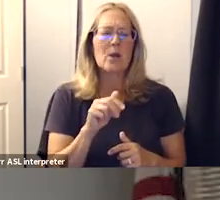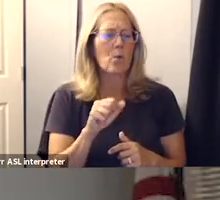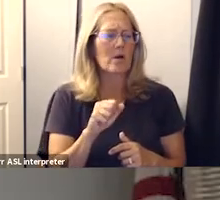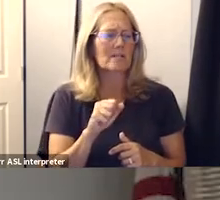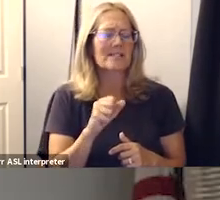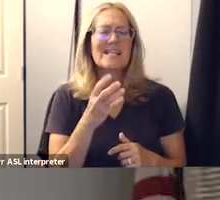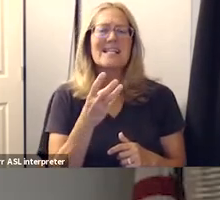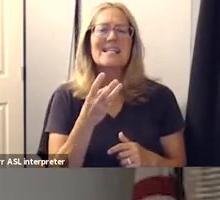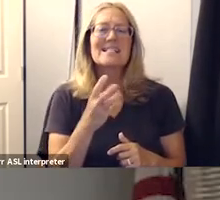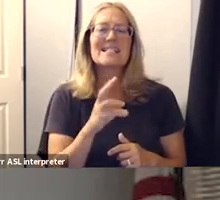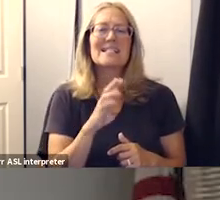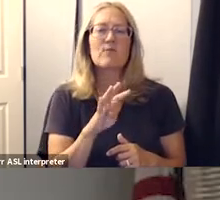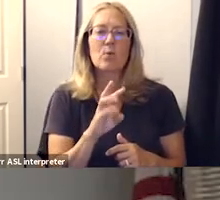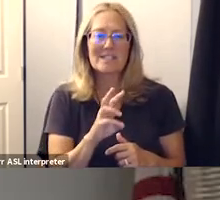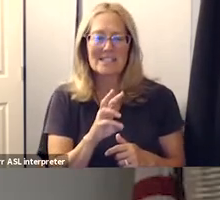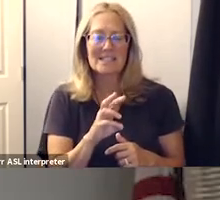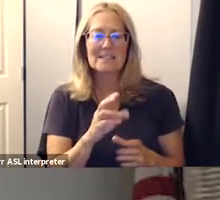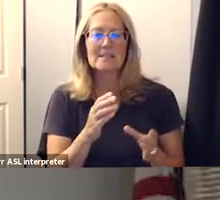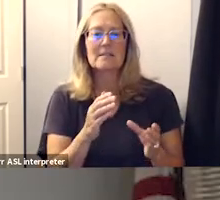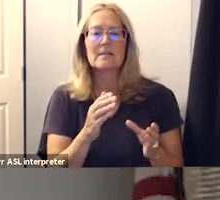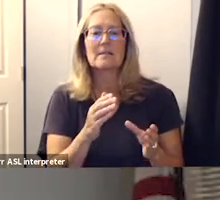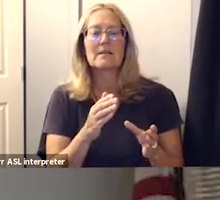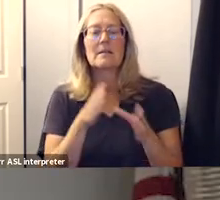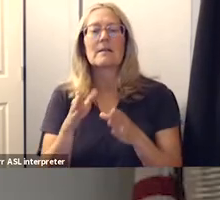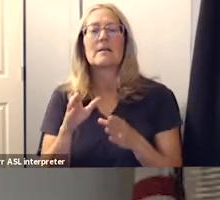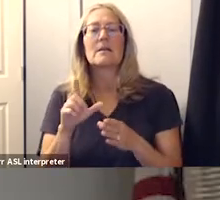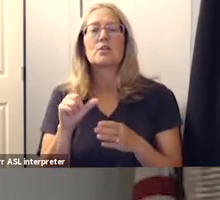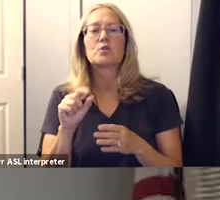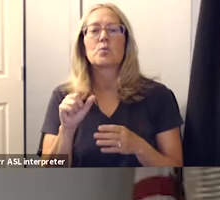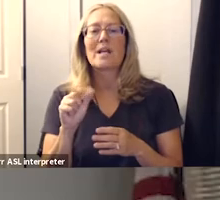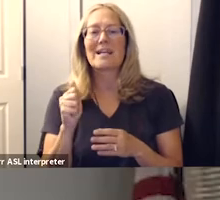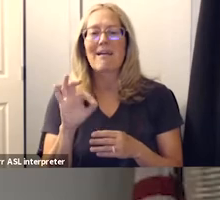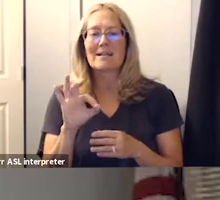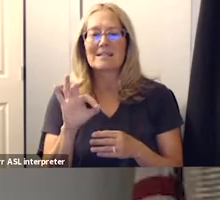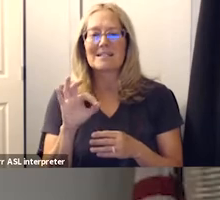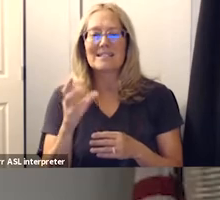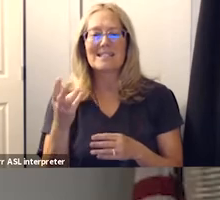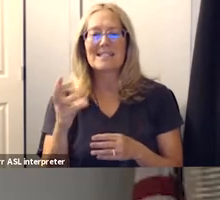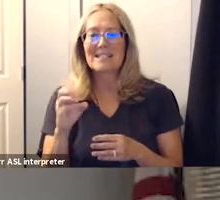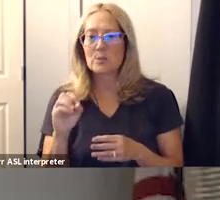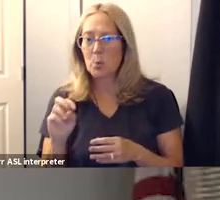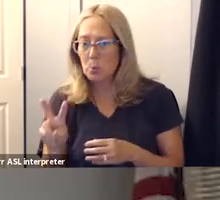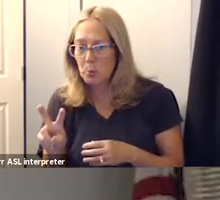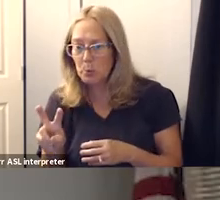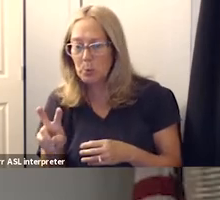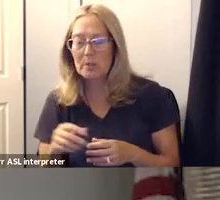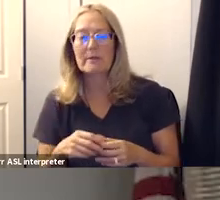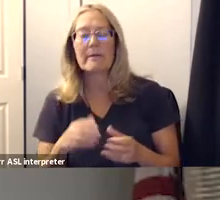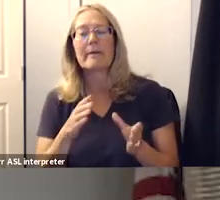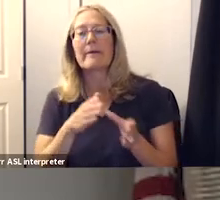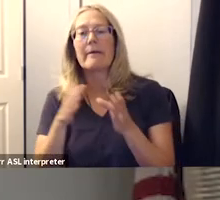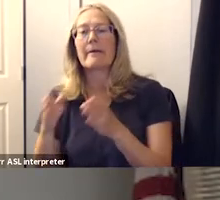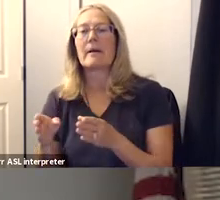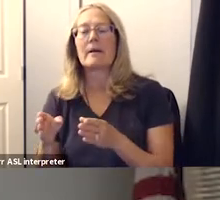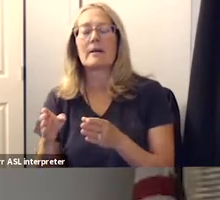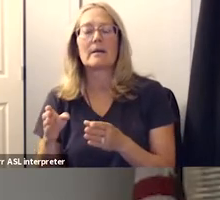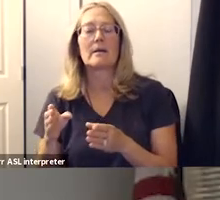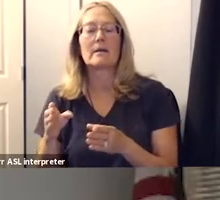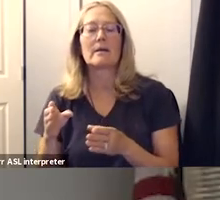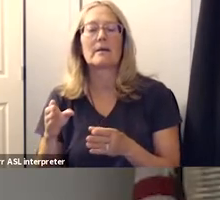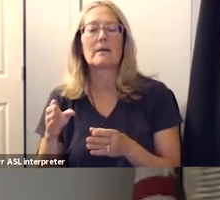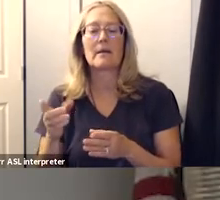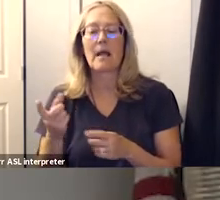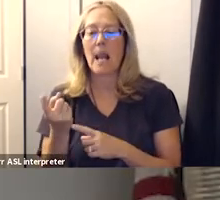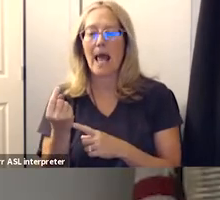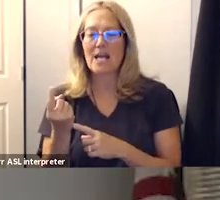and then in 2019 it was 1602 1882 and then in last year